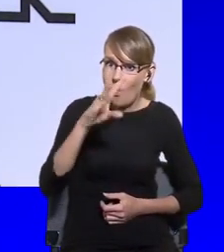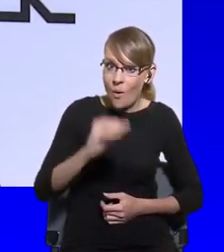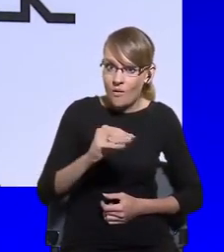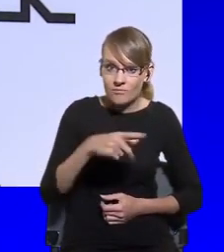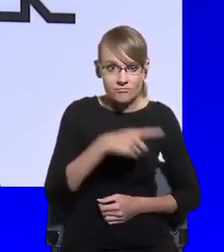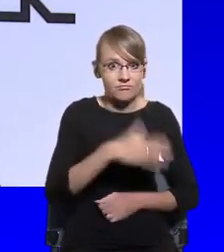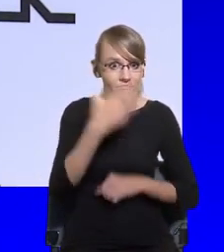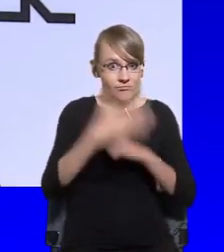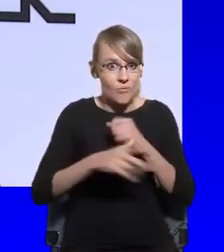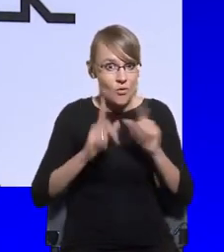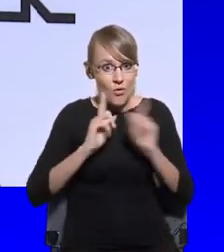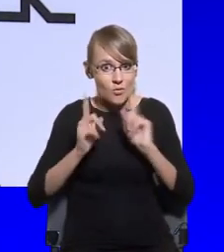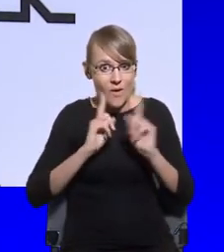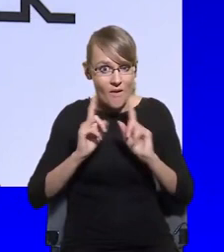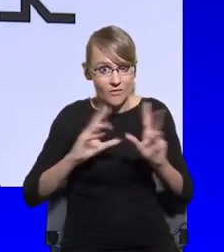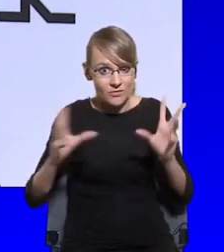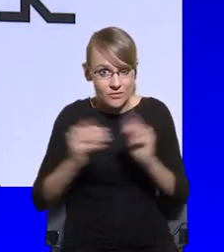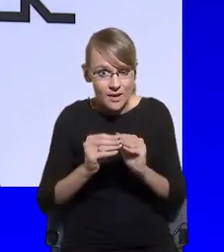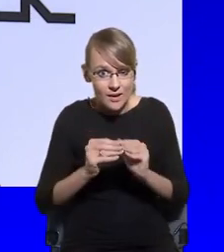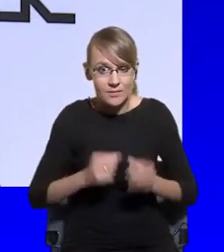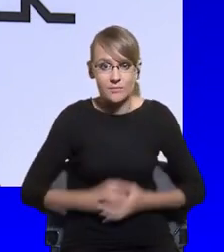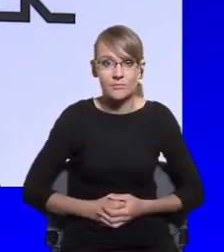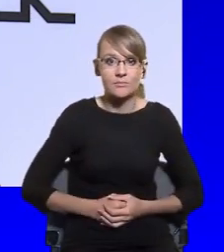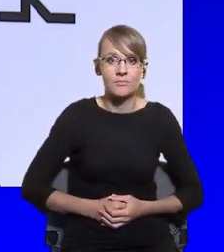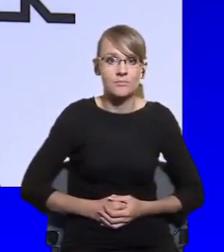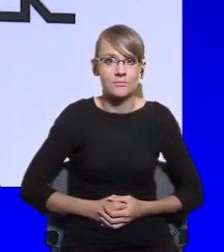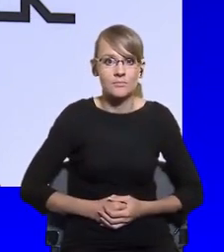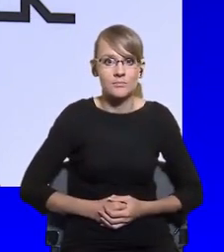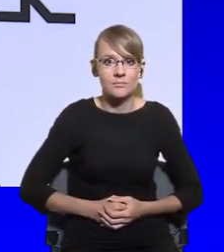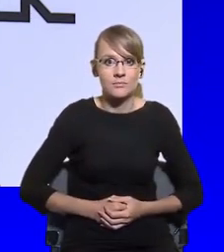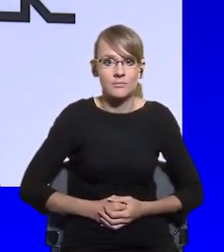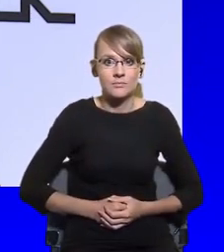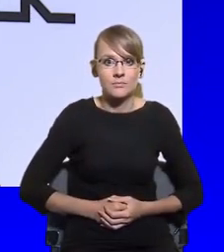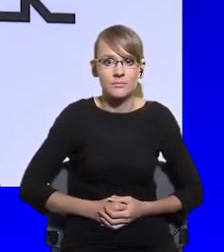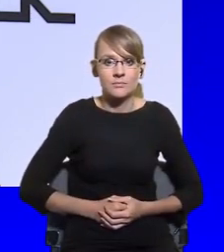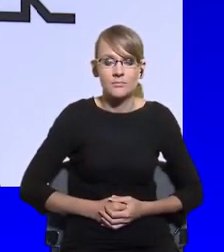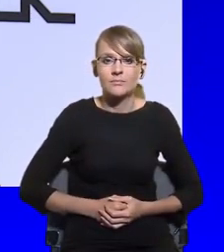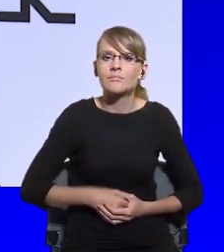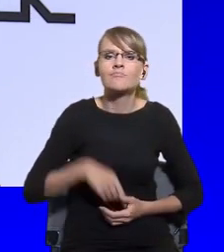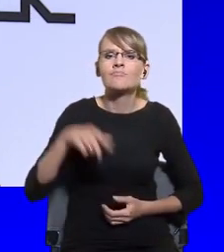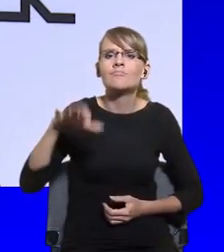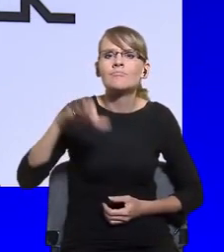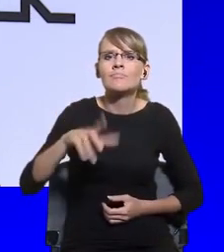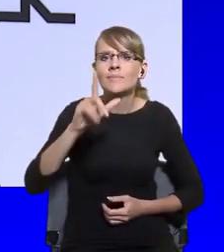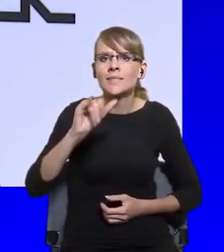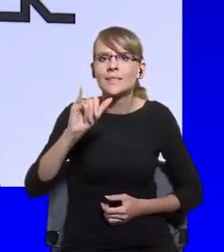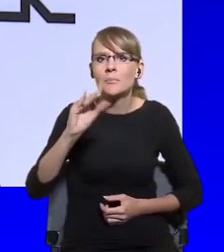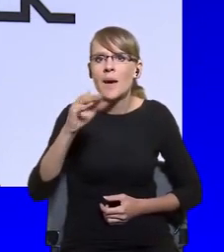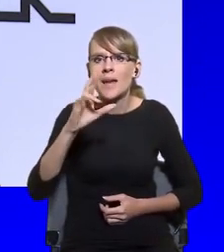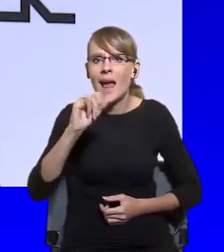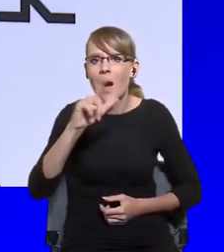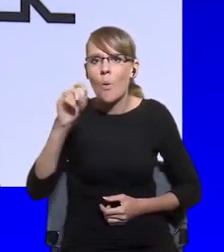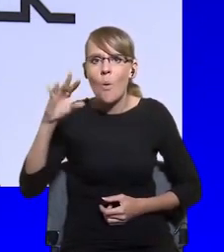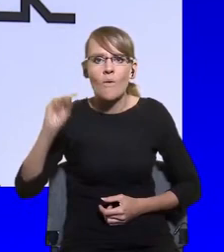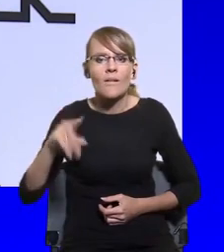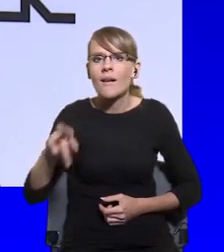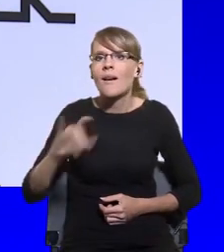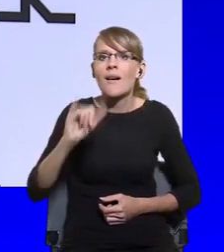How do liberals get out of this idea that